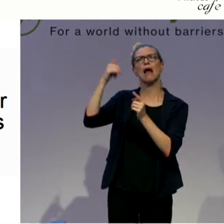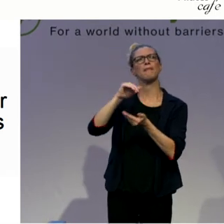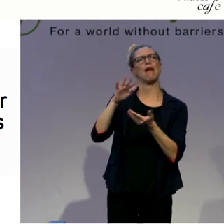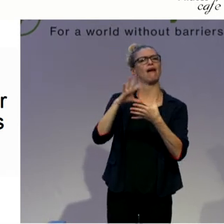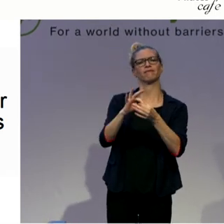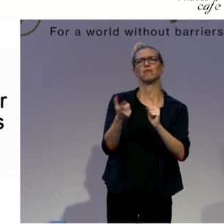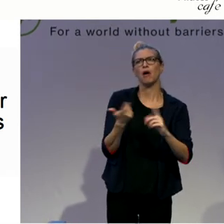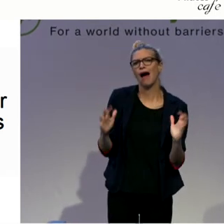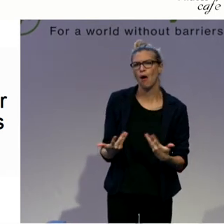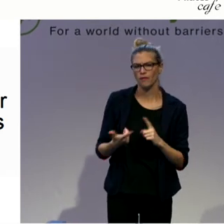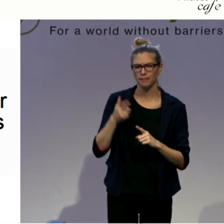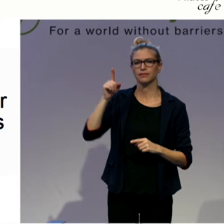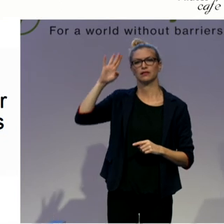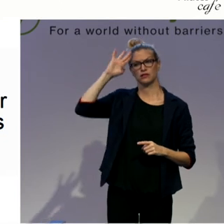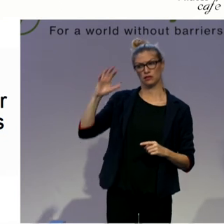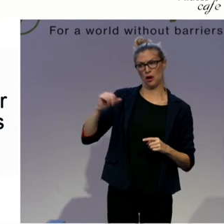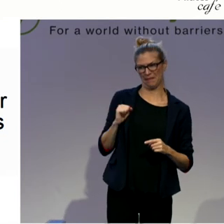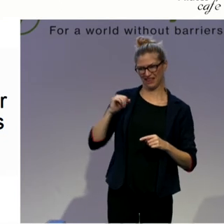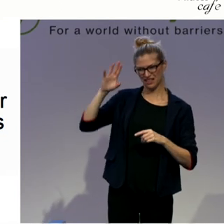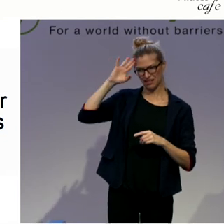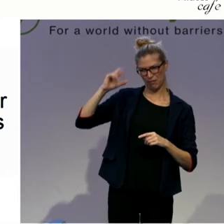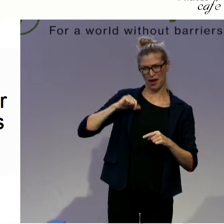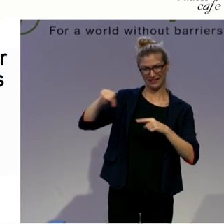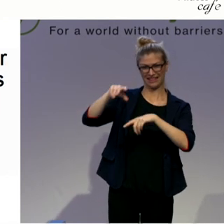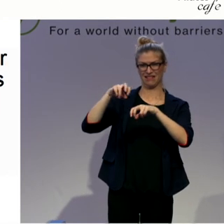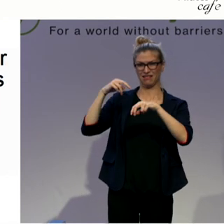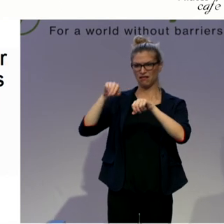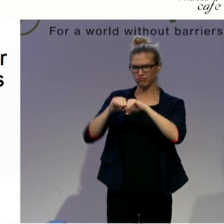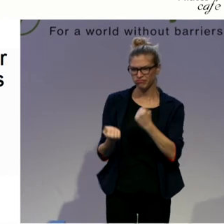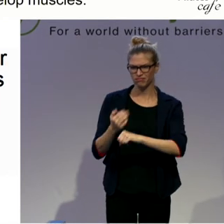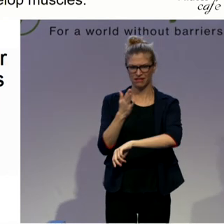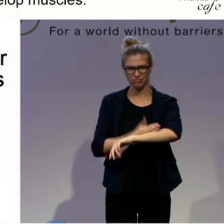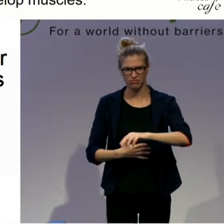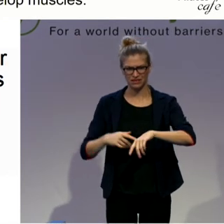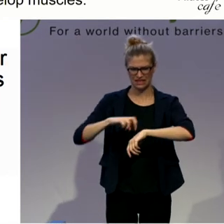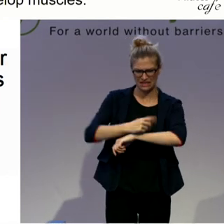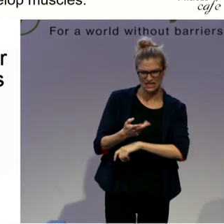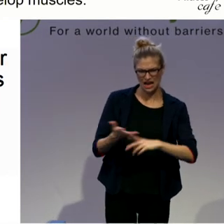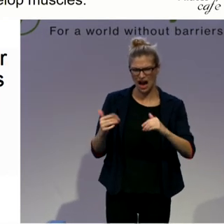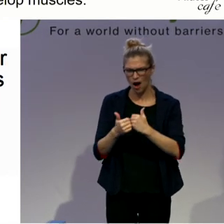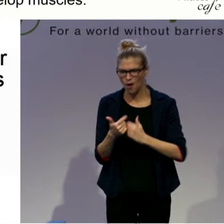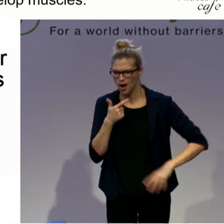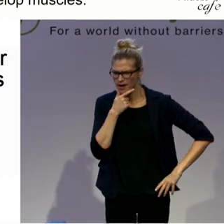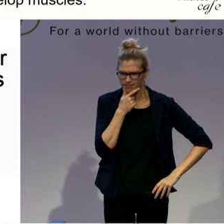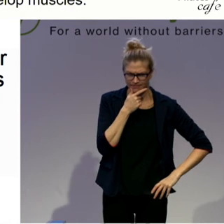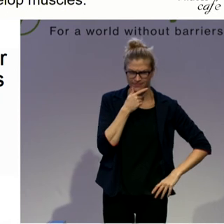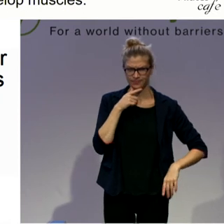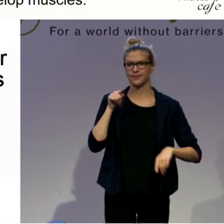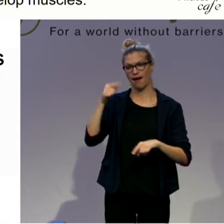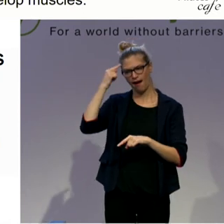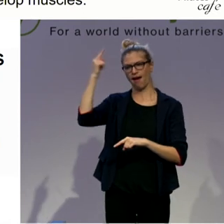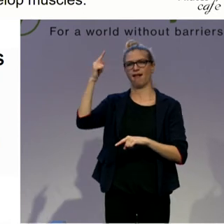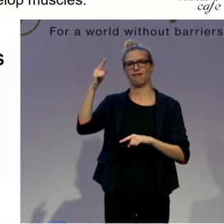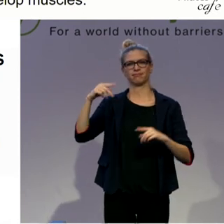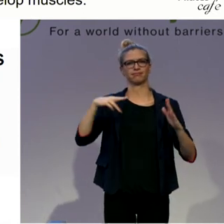have one of the limbs. They could just lay down on the reformer and put